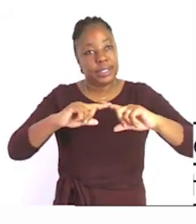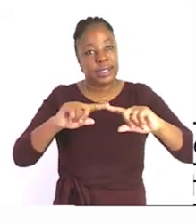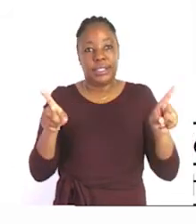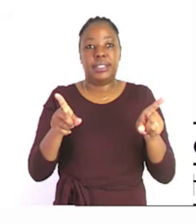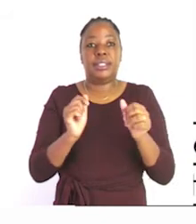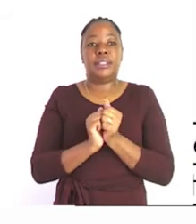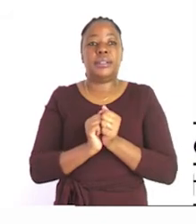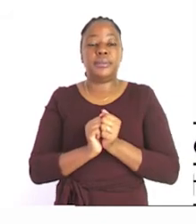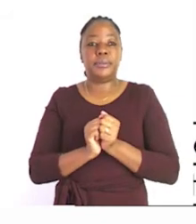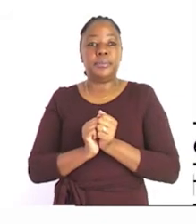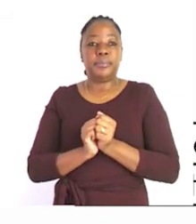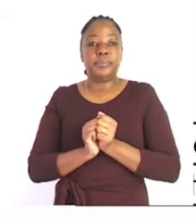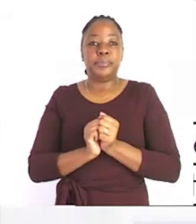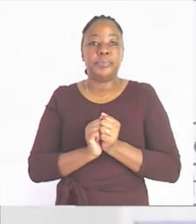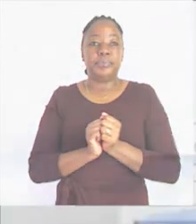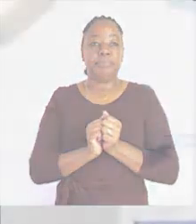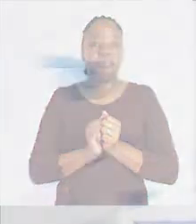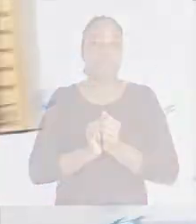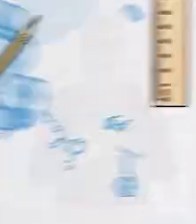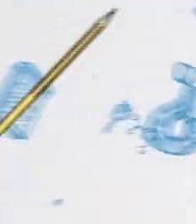the word that is given good luck